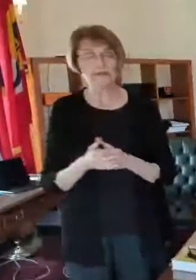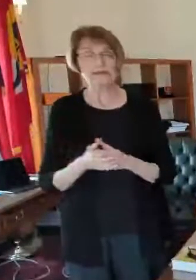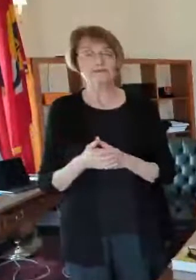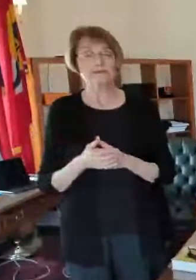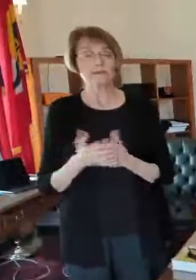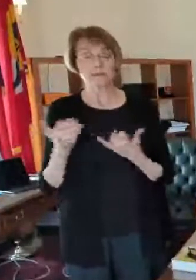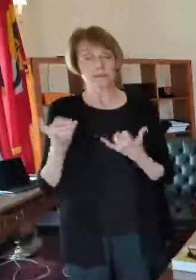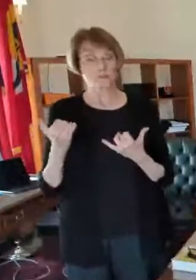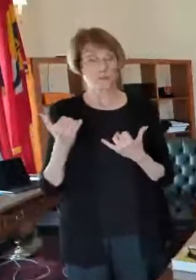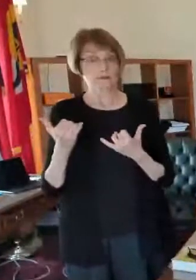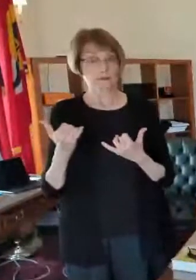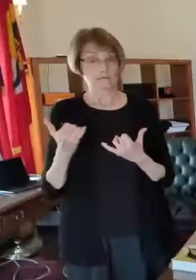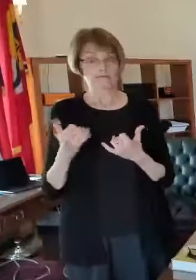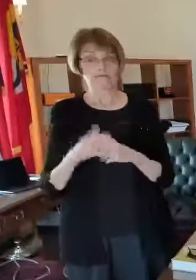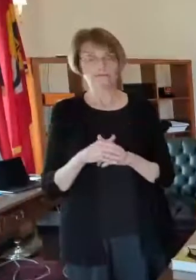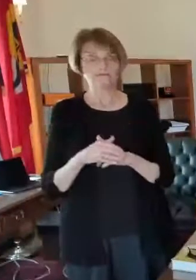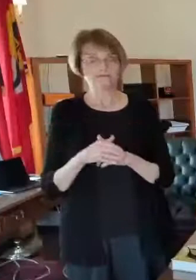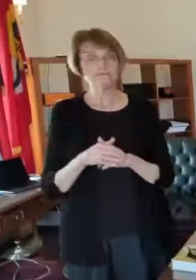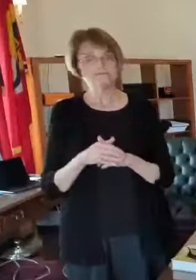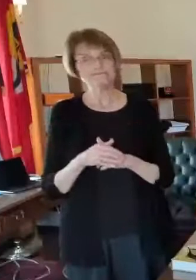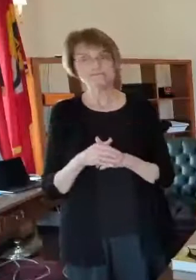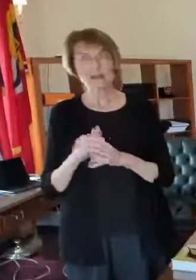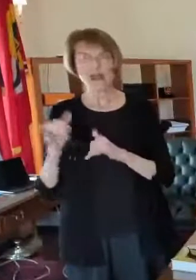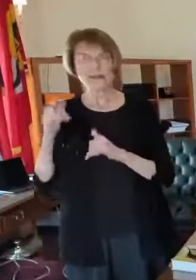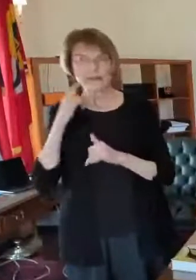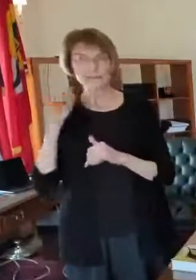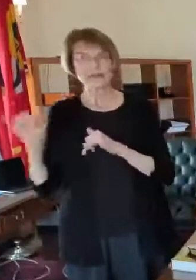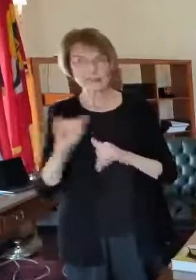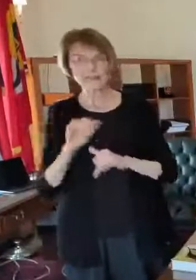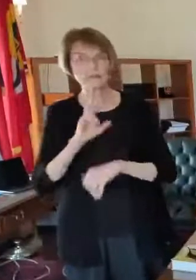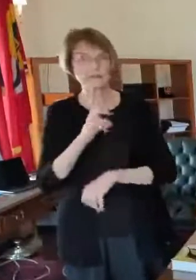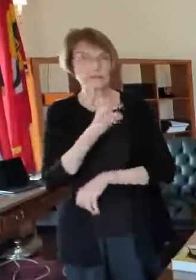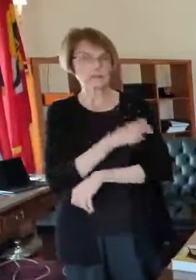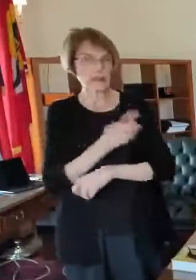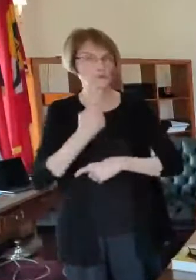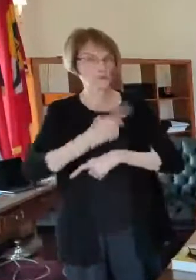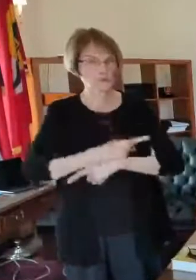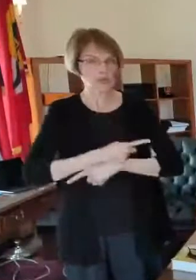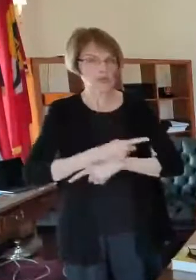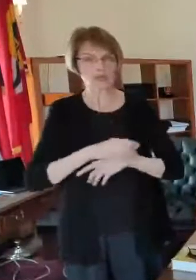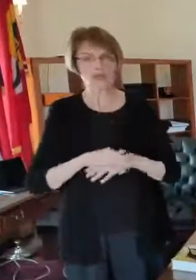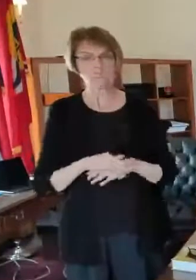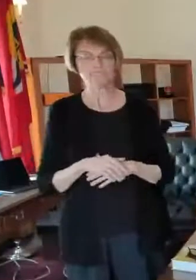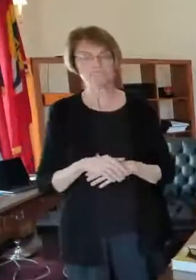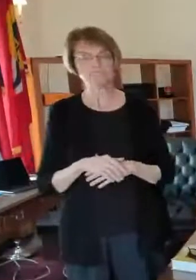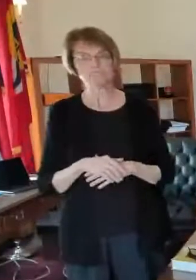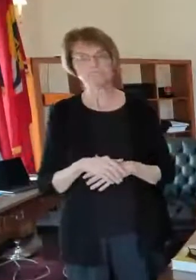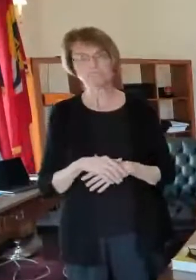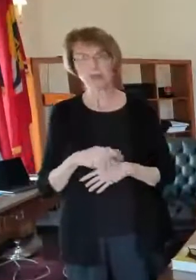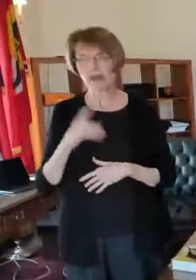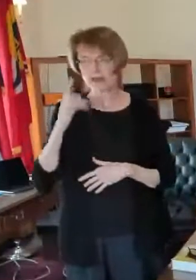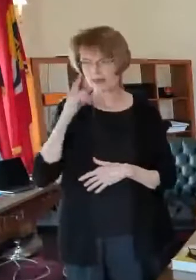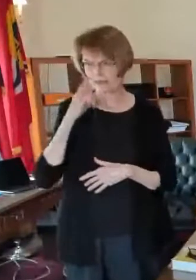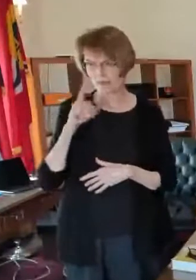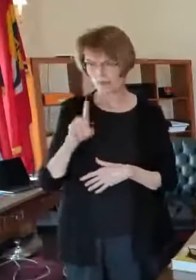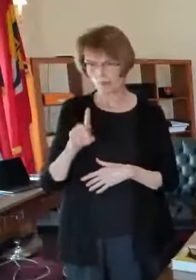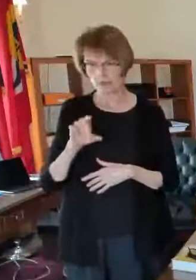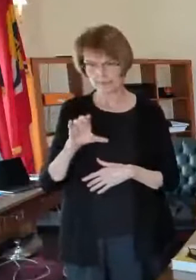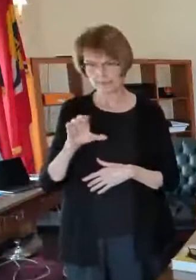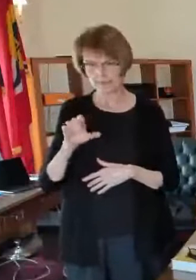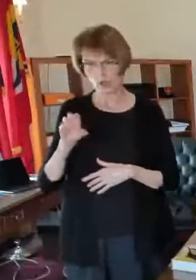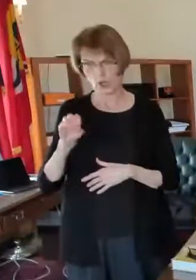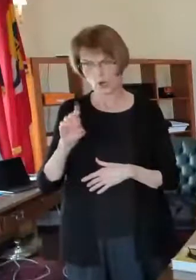at this point in time it would look a lot like st patrick's day uh there's usually i think there's one cinco de mayo